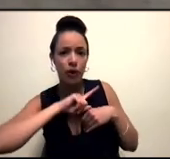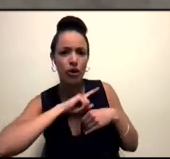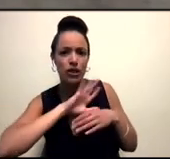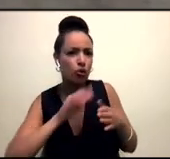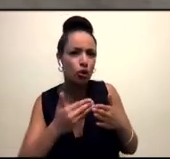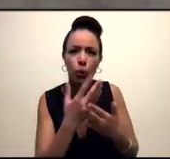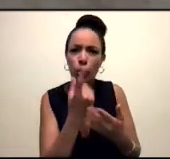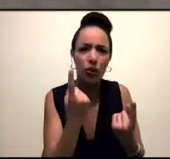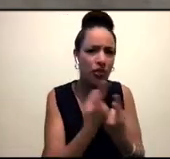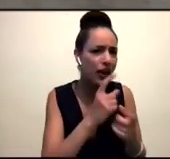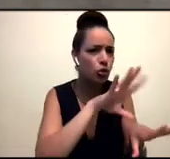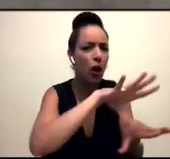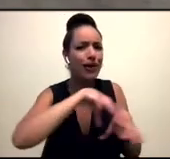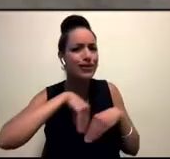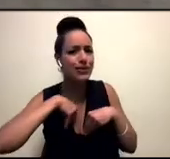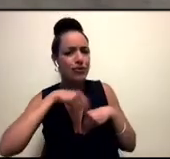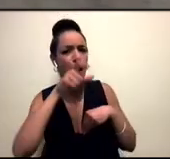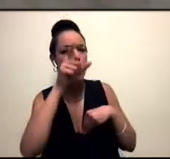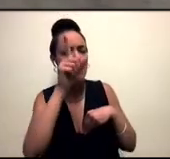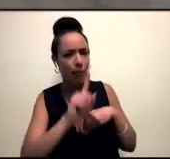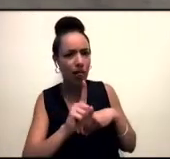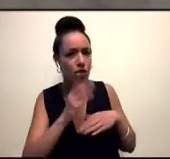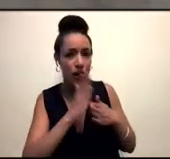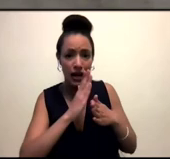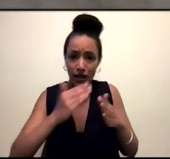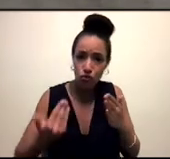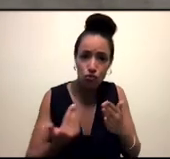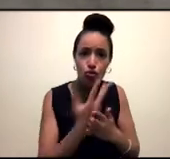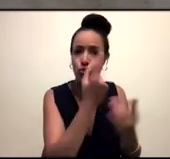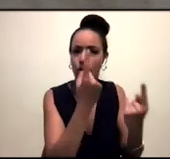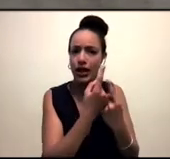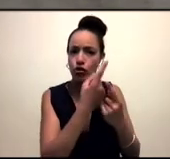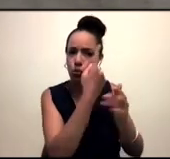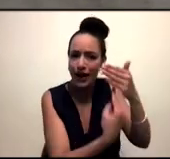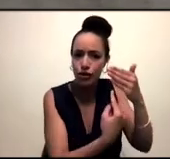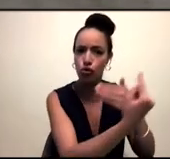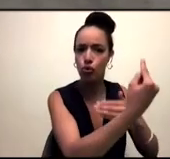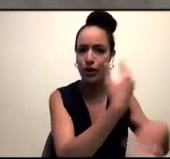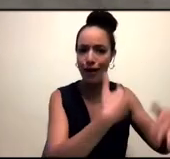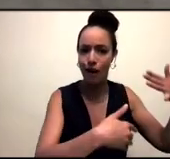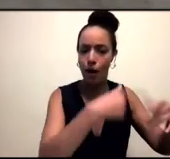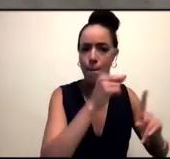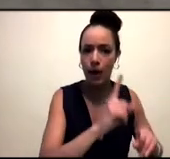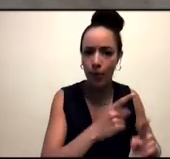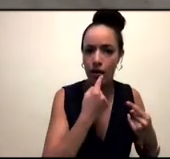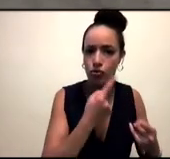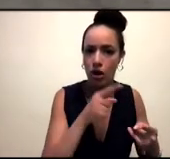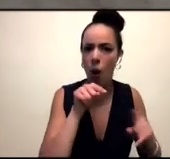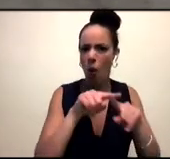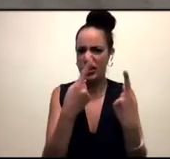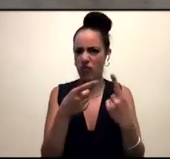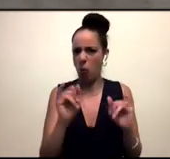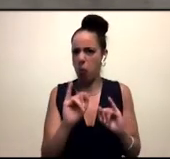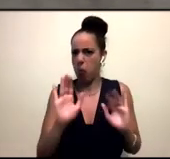actually rather novel to exclude and harm people. And to say that difference is bad instead of